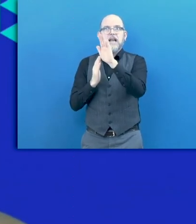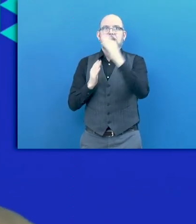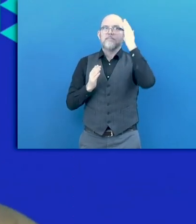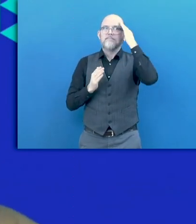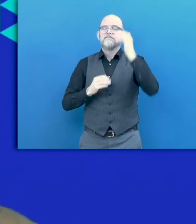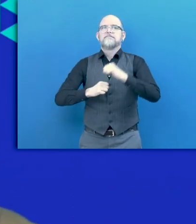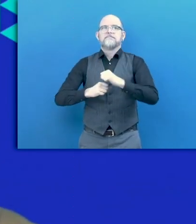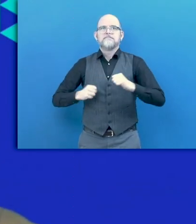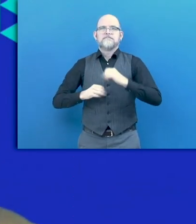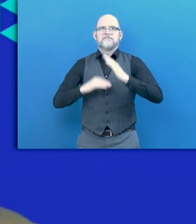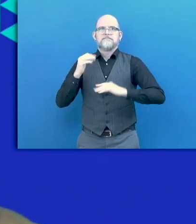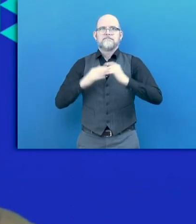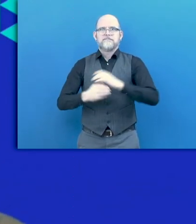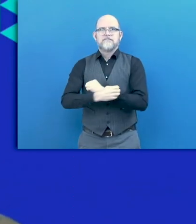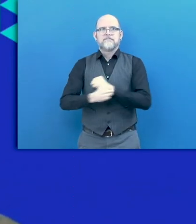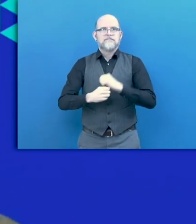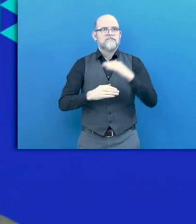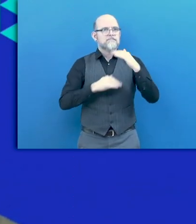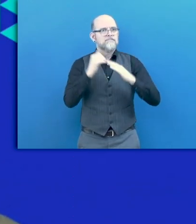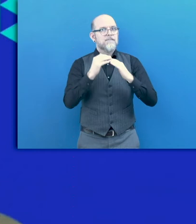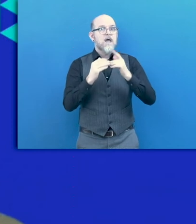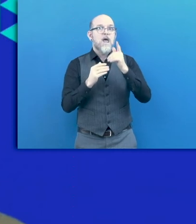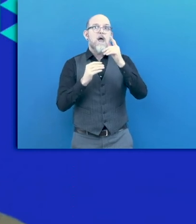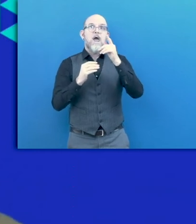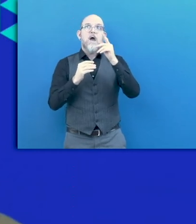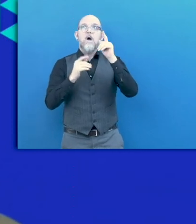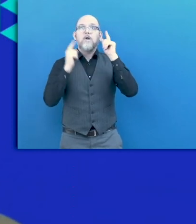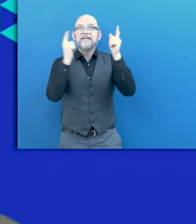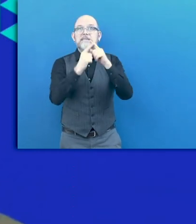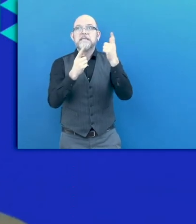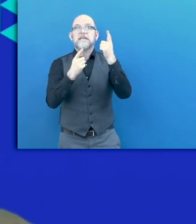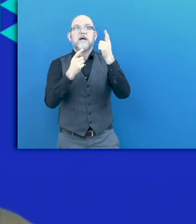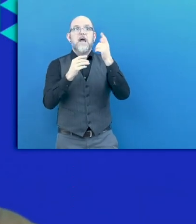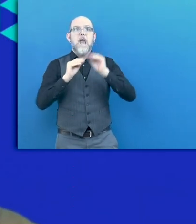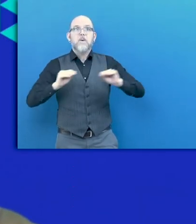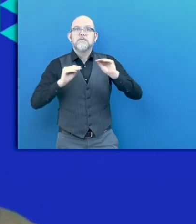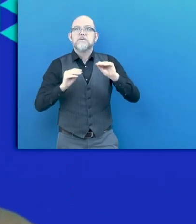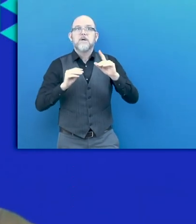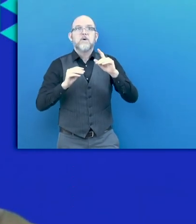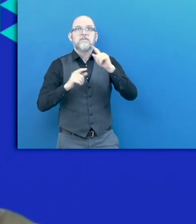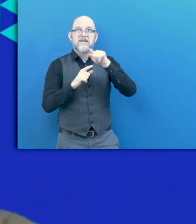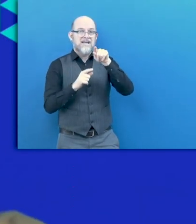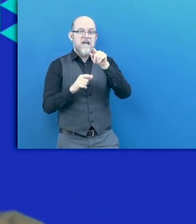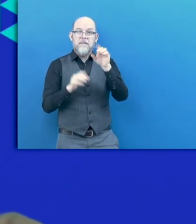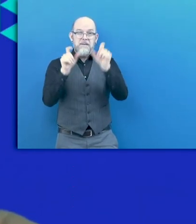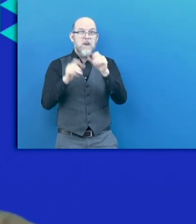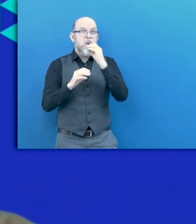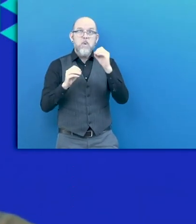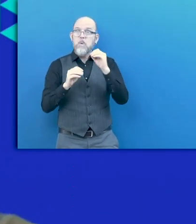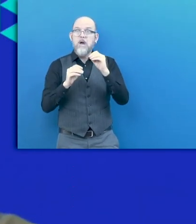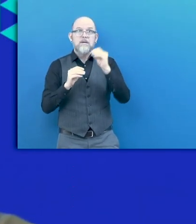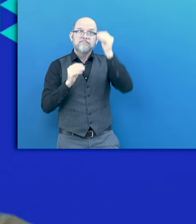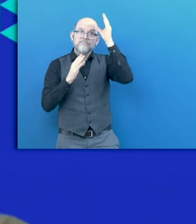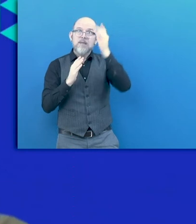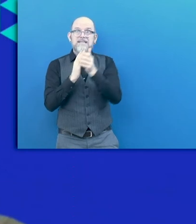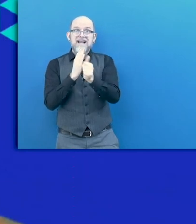education, it means university, it means vocational training, and we see that there are still many barriers in